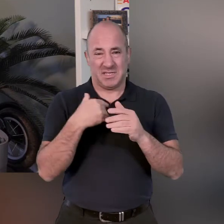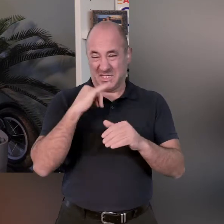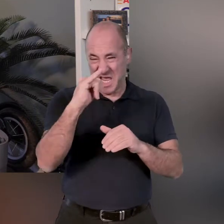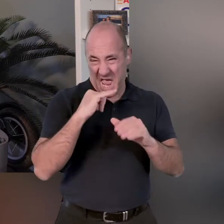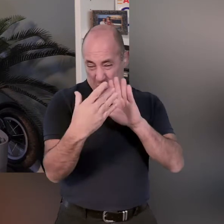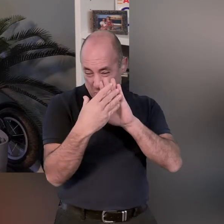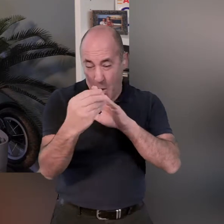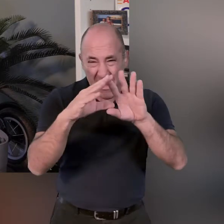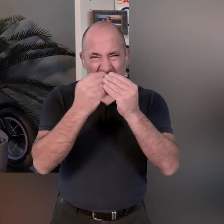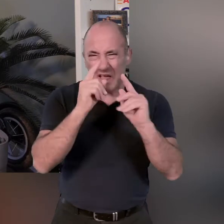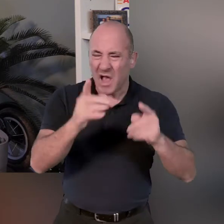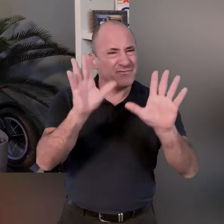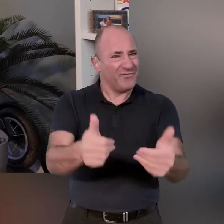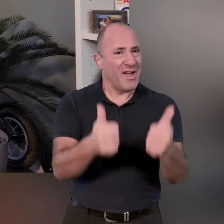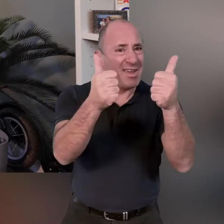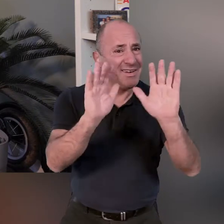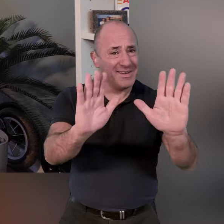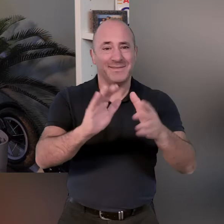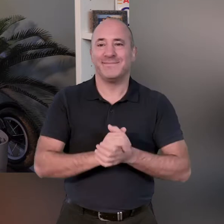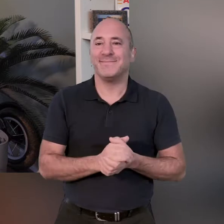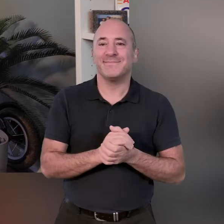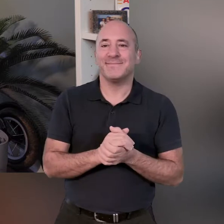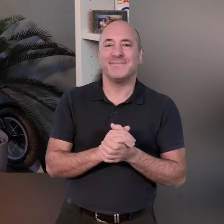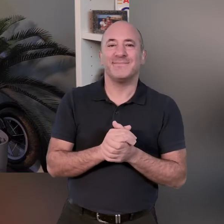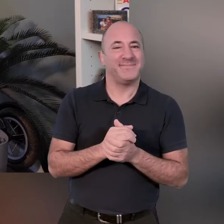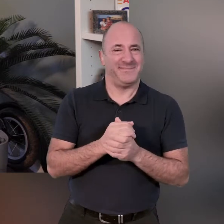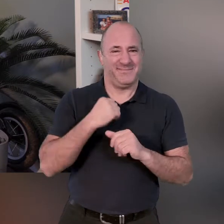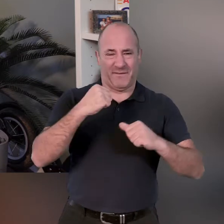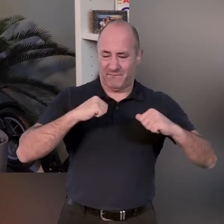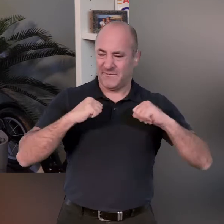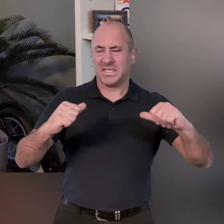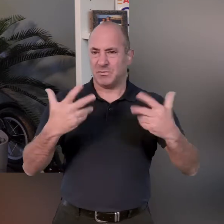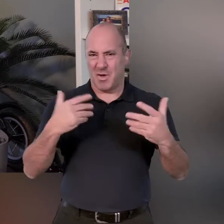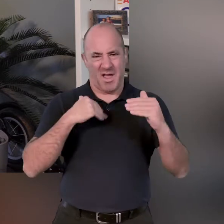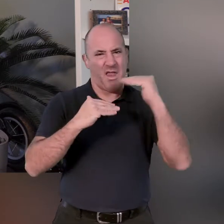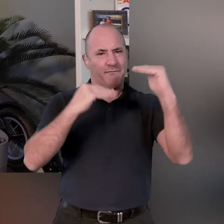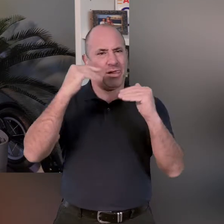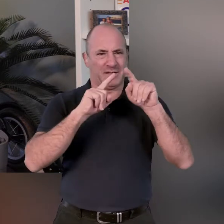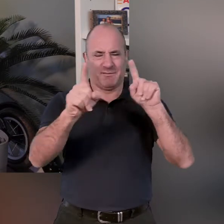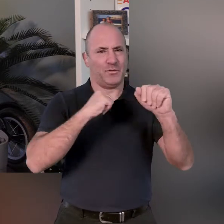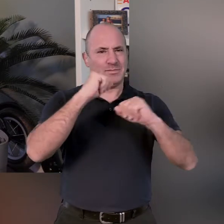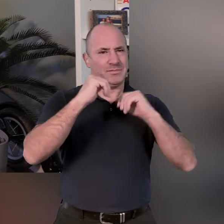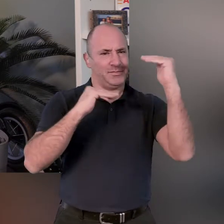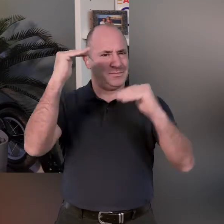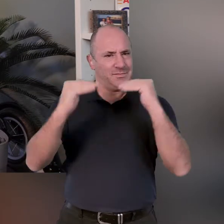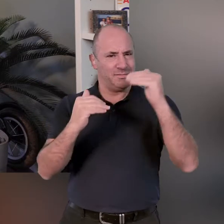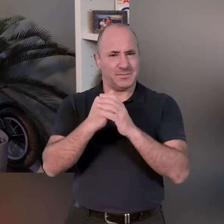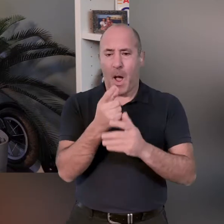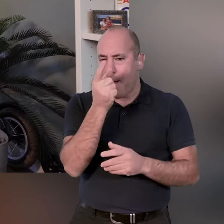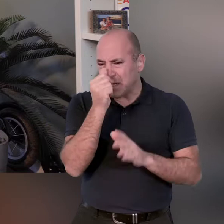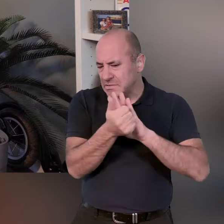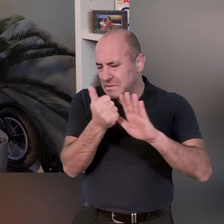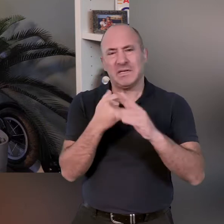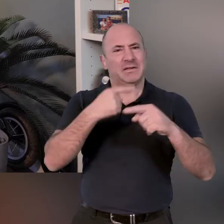you can't mirror exactly how i'm doing that is fine we all have different levels of where we are on our fitness journey and we